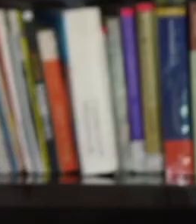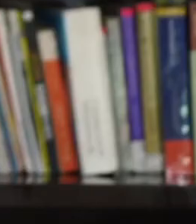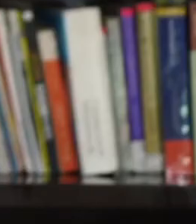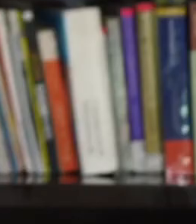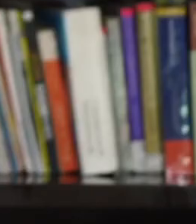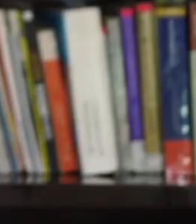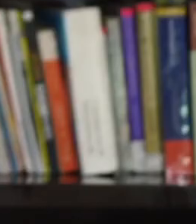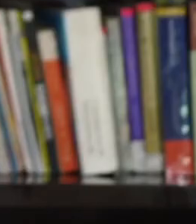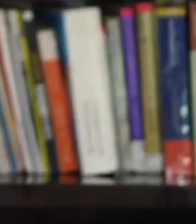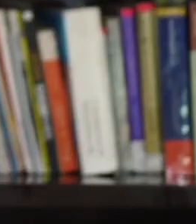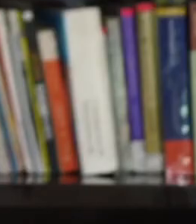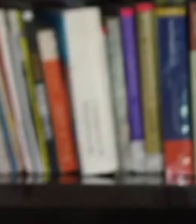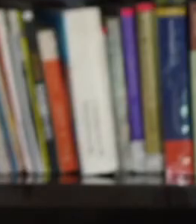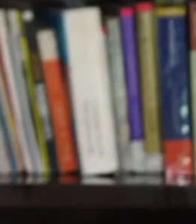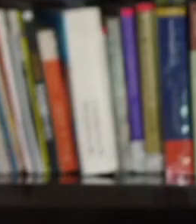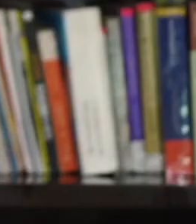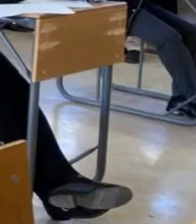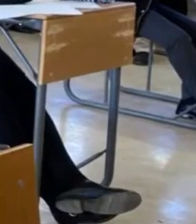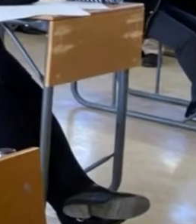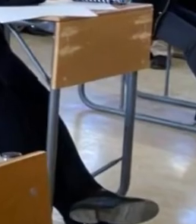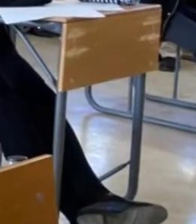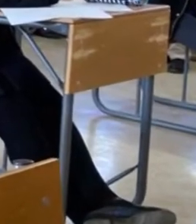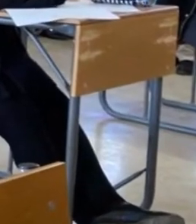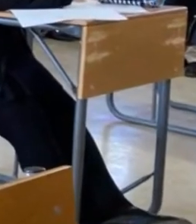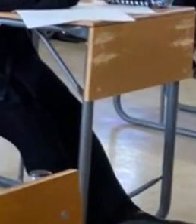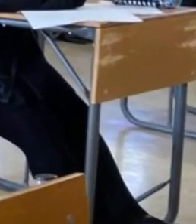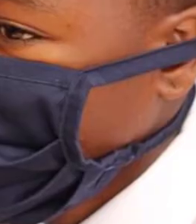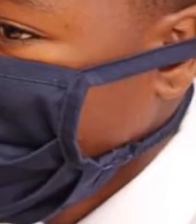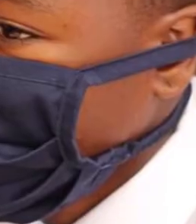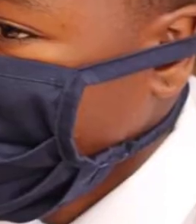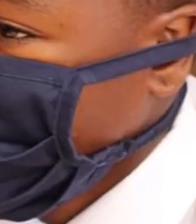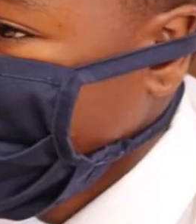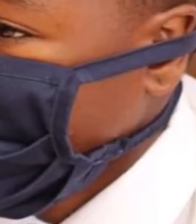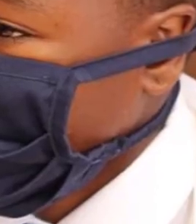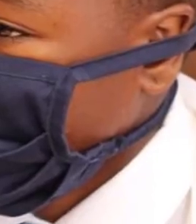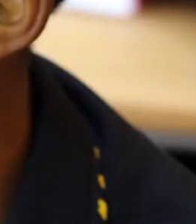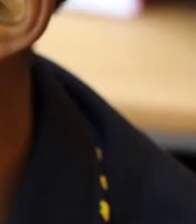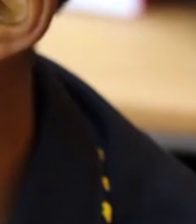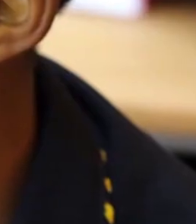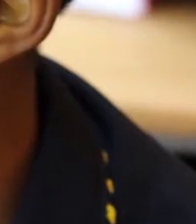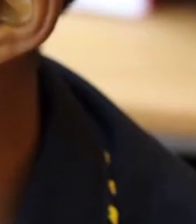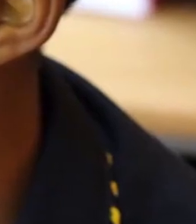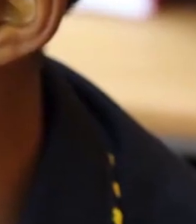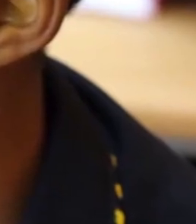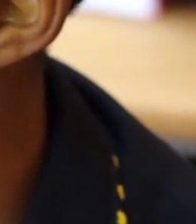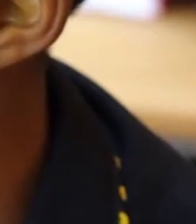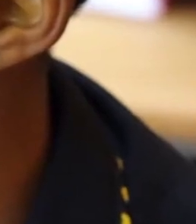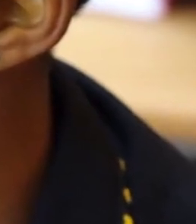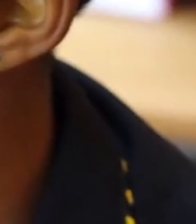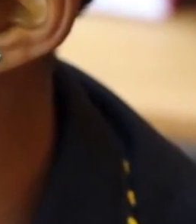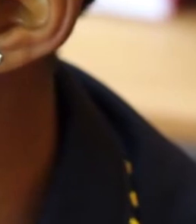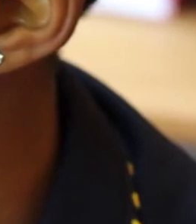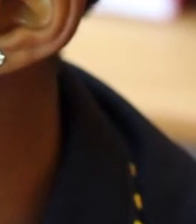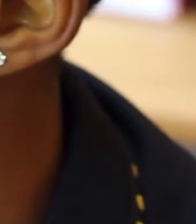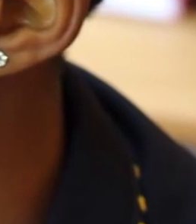2020 congratulations for being so brave so committed and for staying the course during one of the